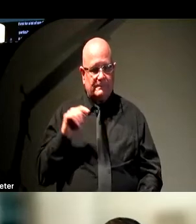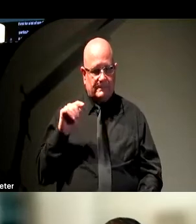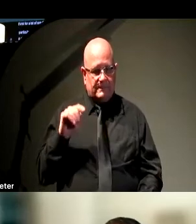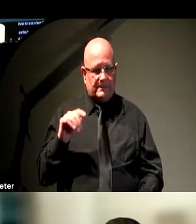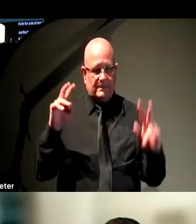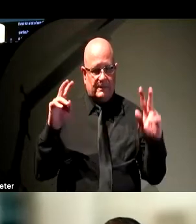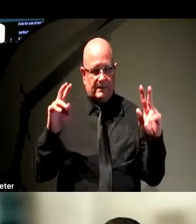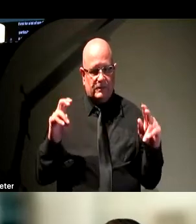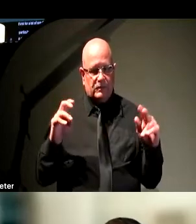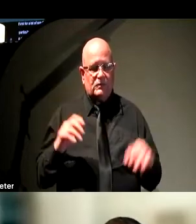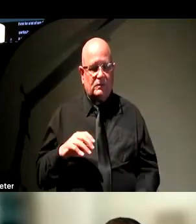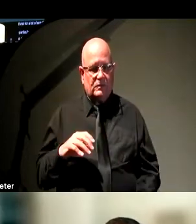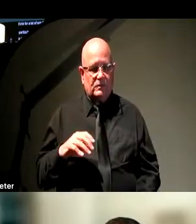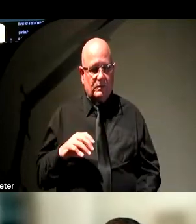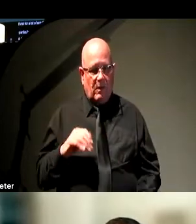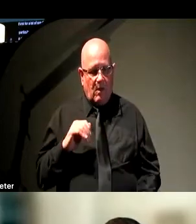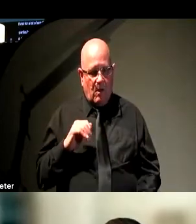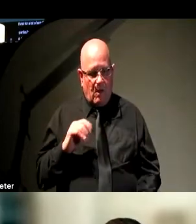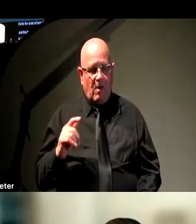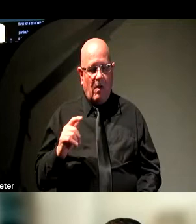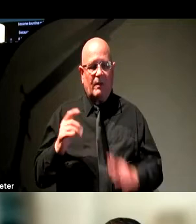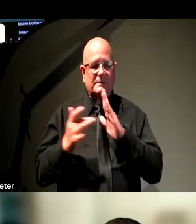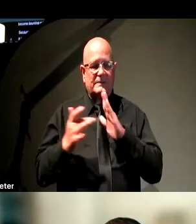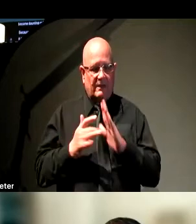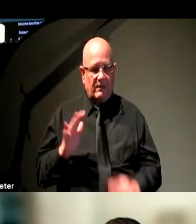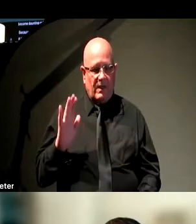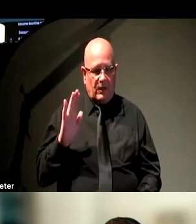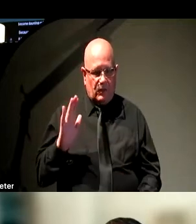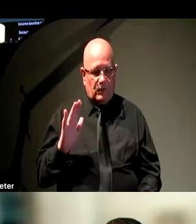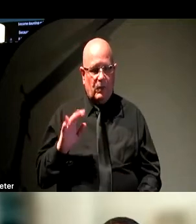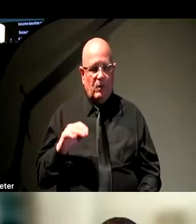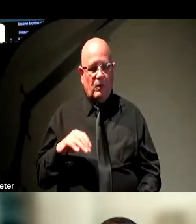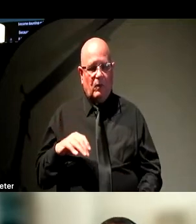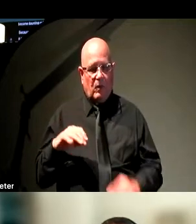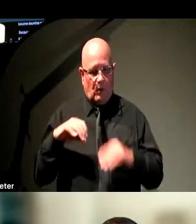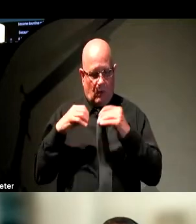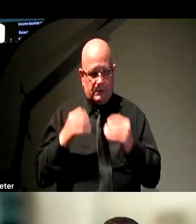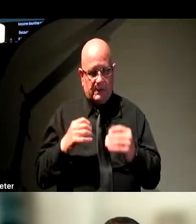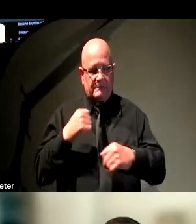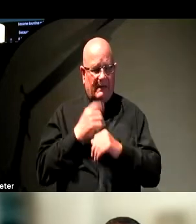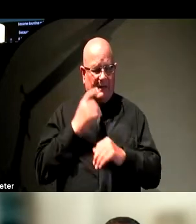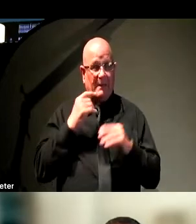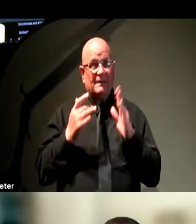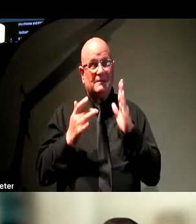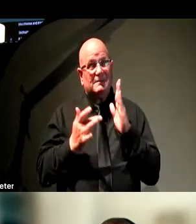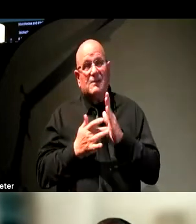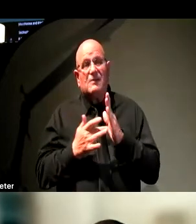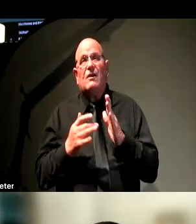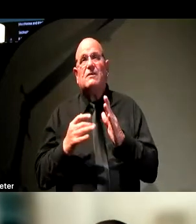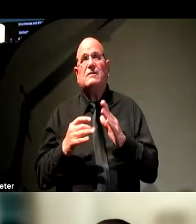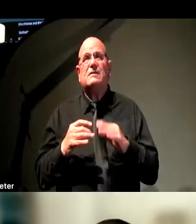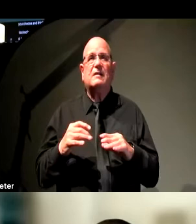think through all of the technology that your organization is putting out there, and you think about technology not just aimed